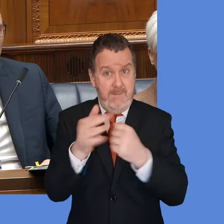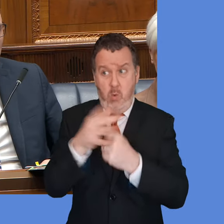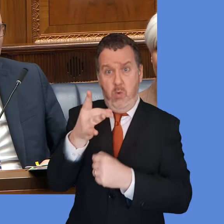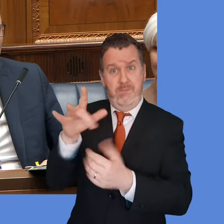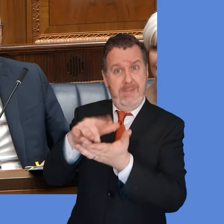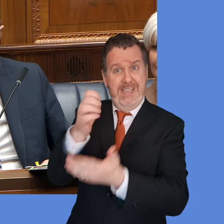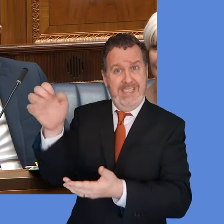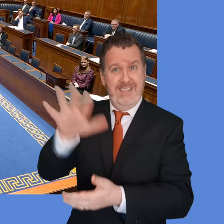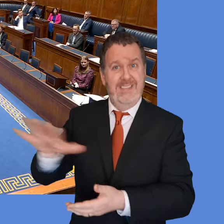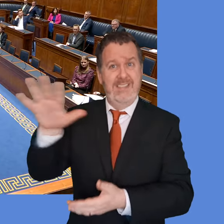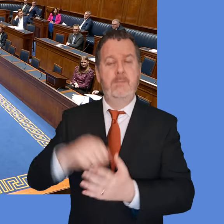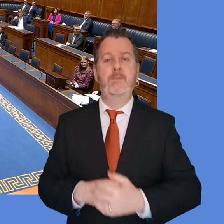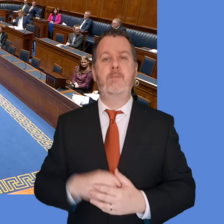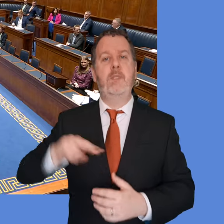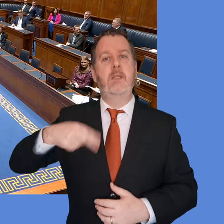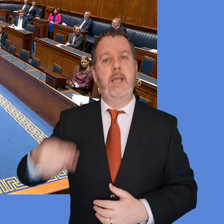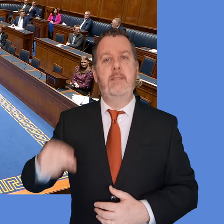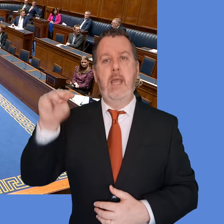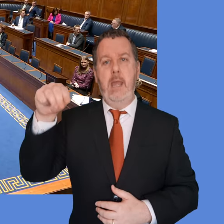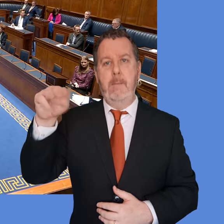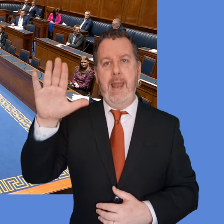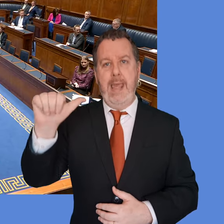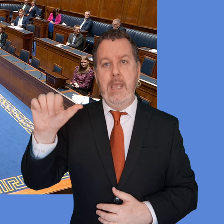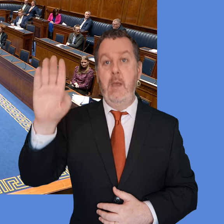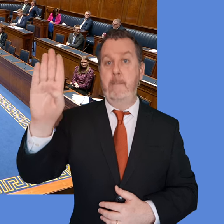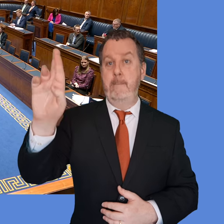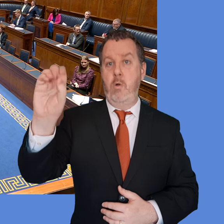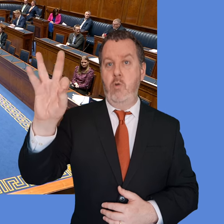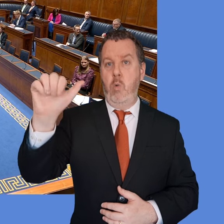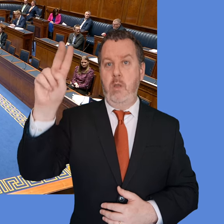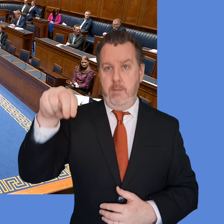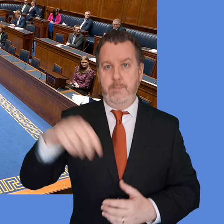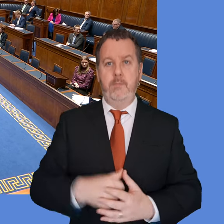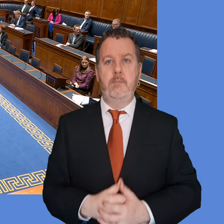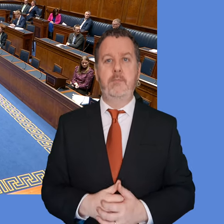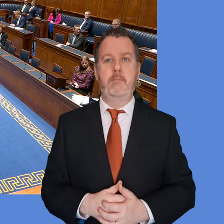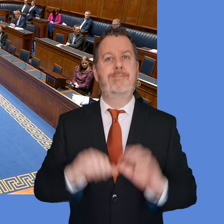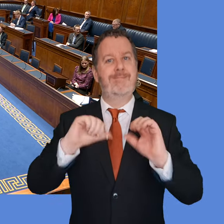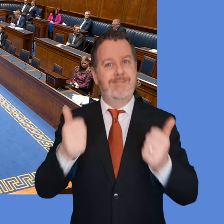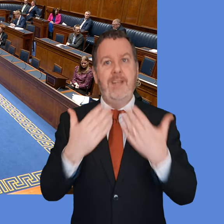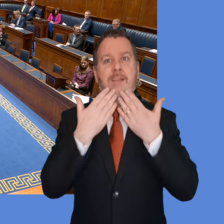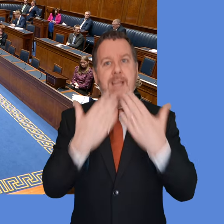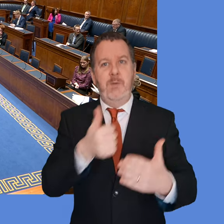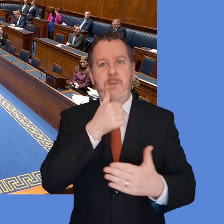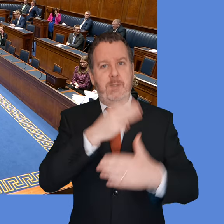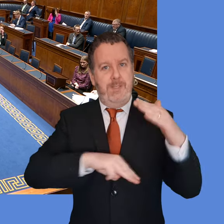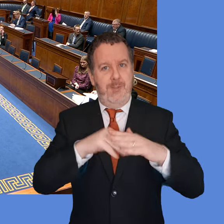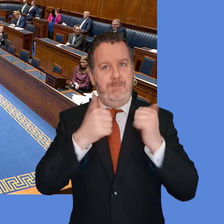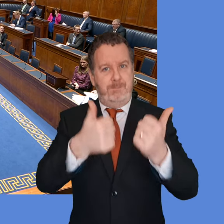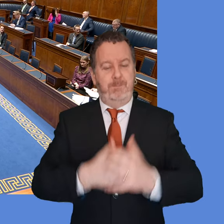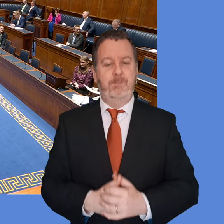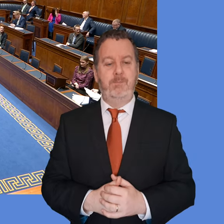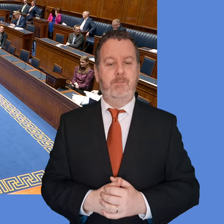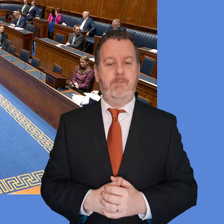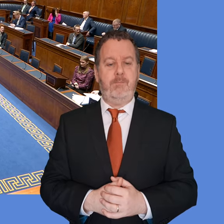I'll Nicola Brogan. I'll call Nicola and I'll call Nicola to the First Minister as well. First